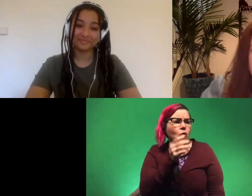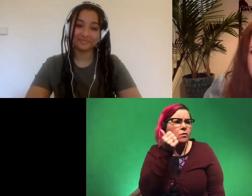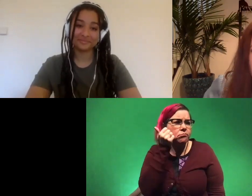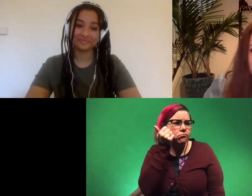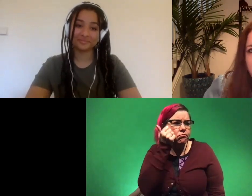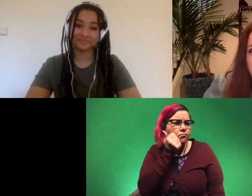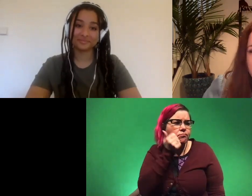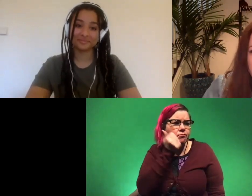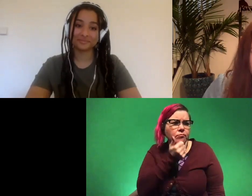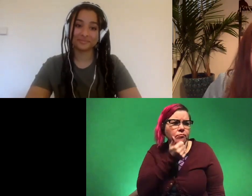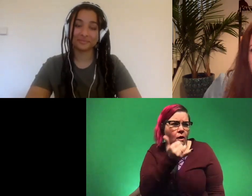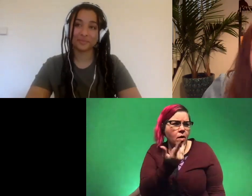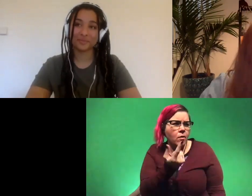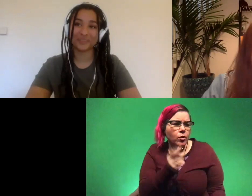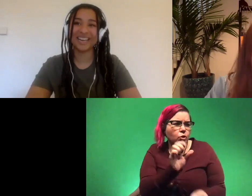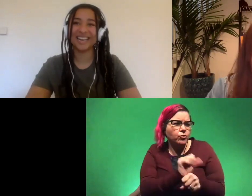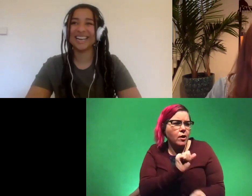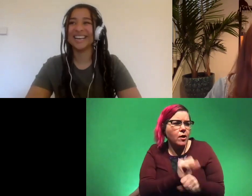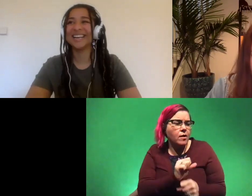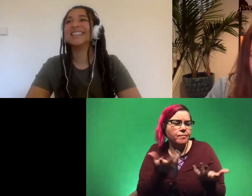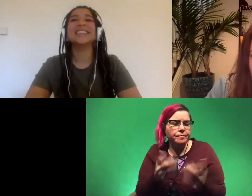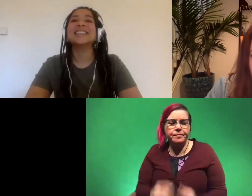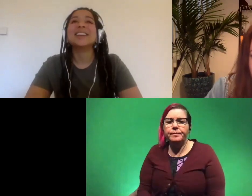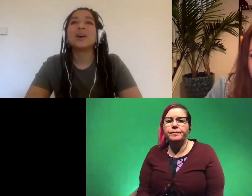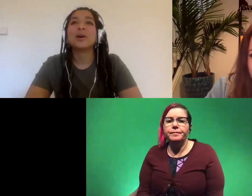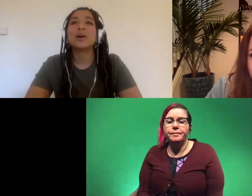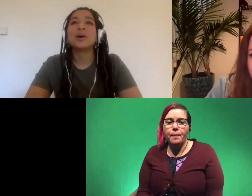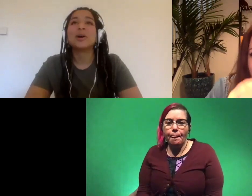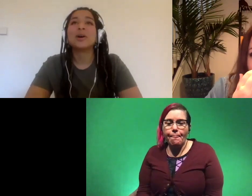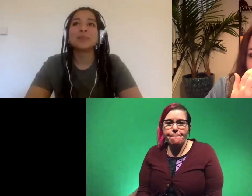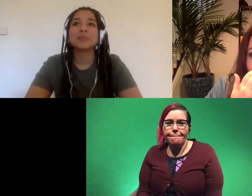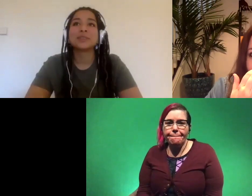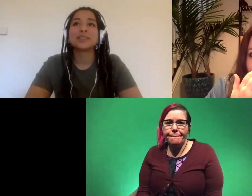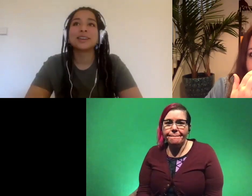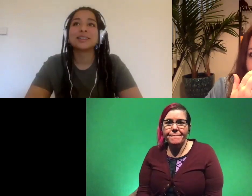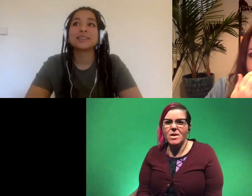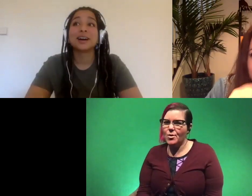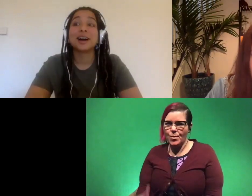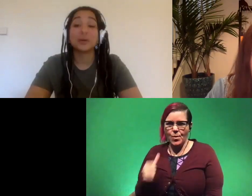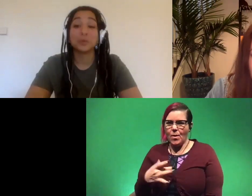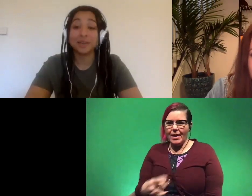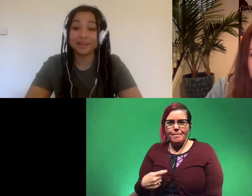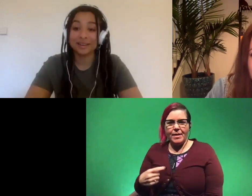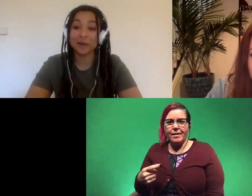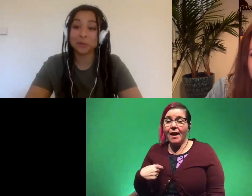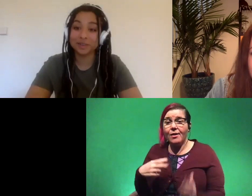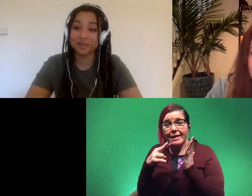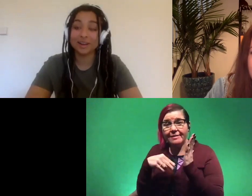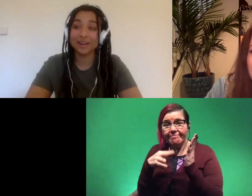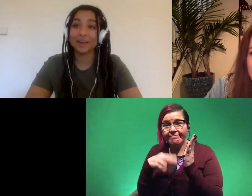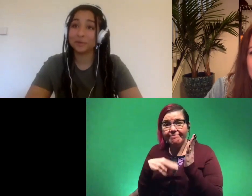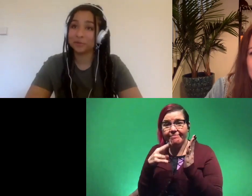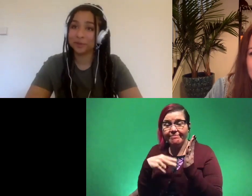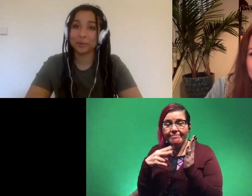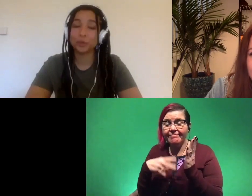life in your job look like like what do you what do you do on a given day oh you're not gonna like me for saying this i read i read a